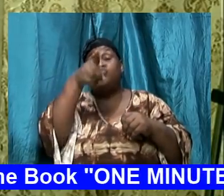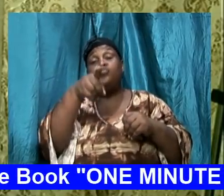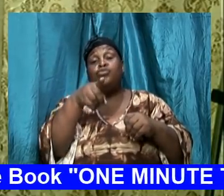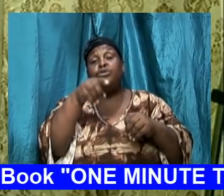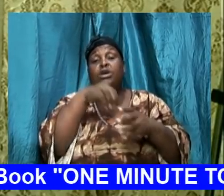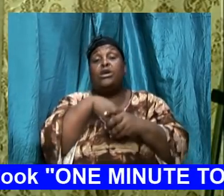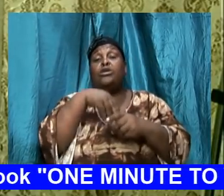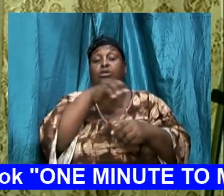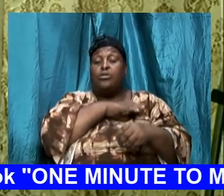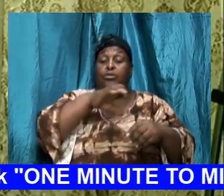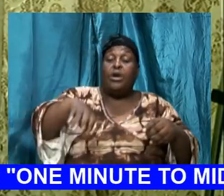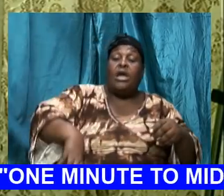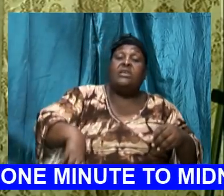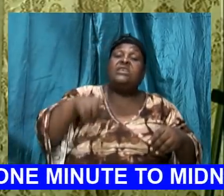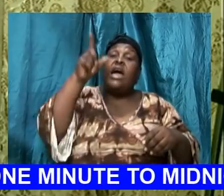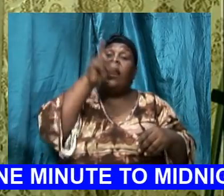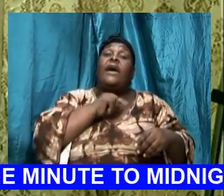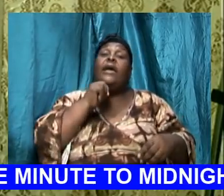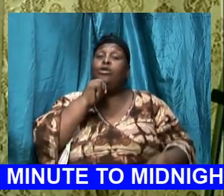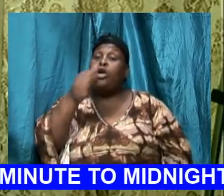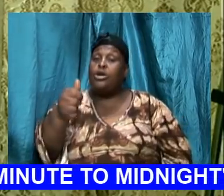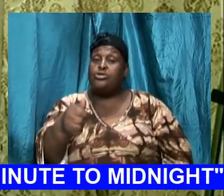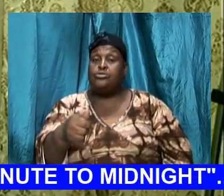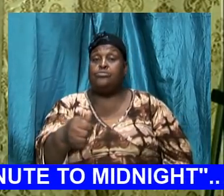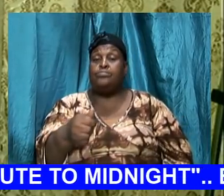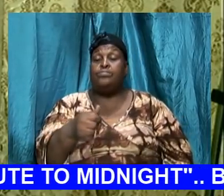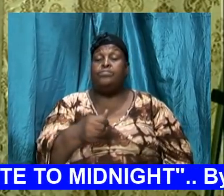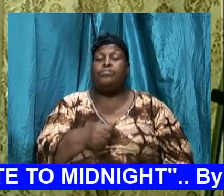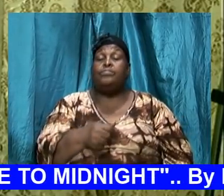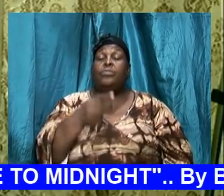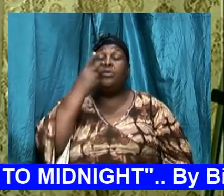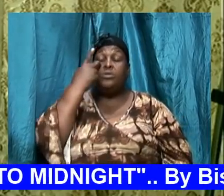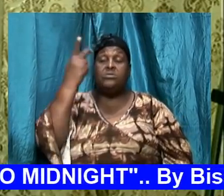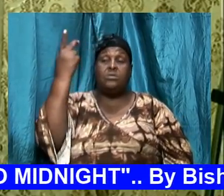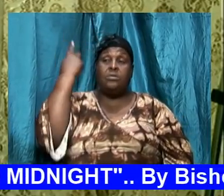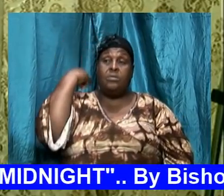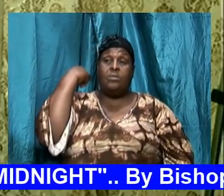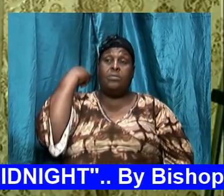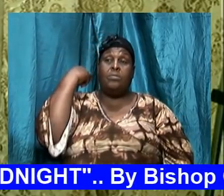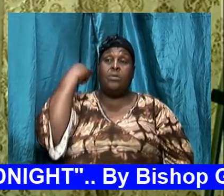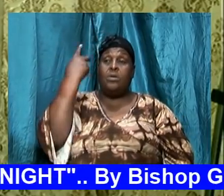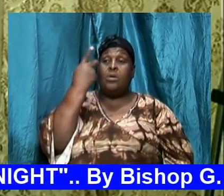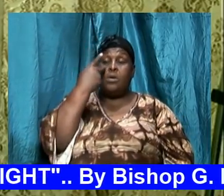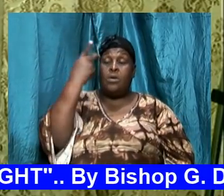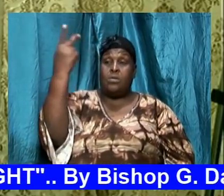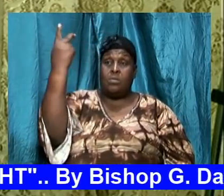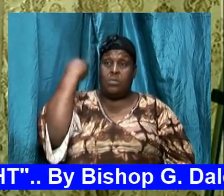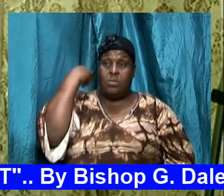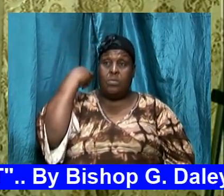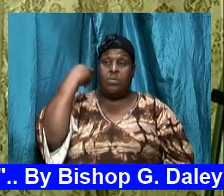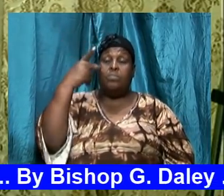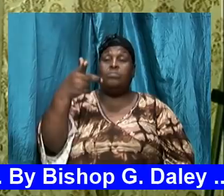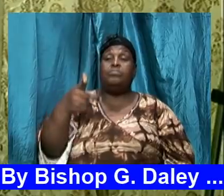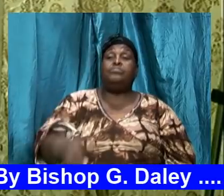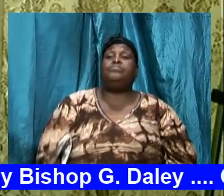lie not accept this no look back and I want us to quickly turn back on the